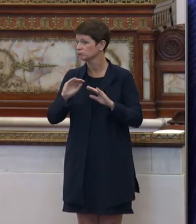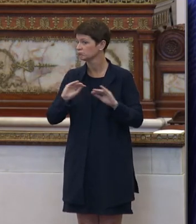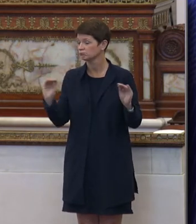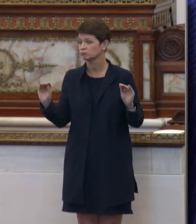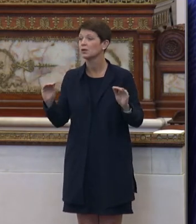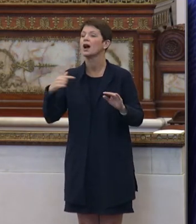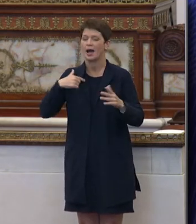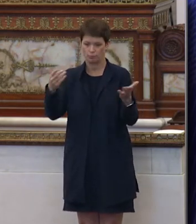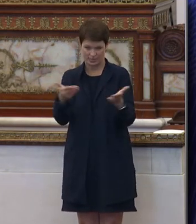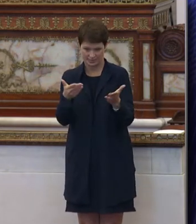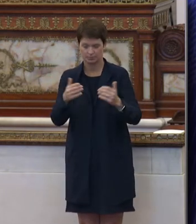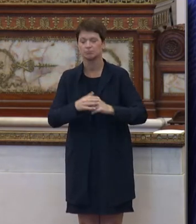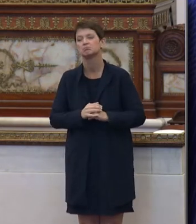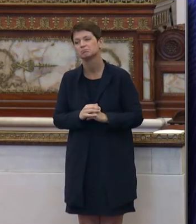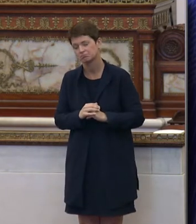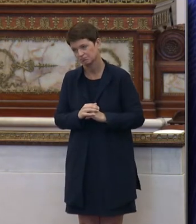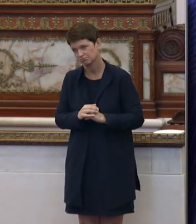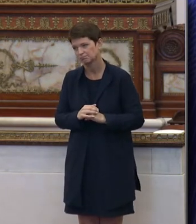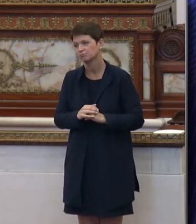I'm present.